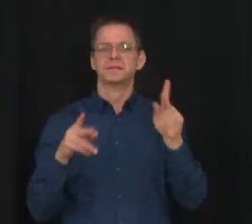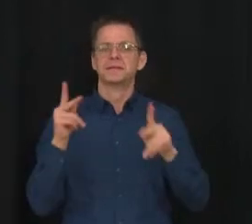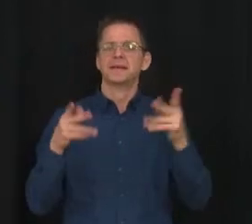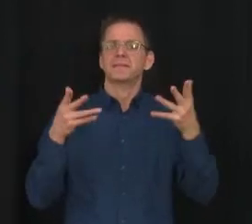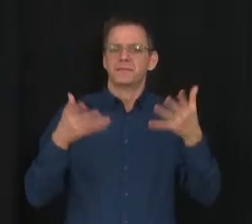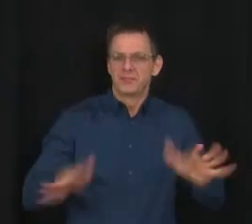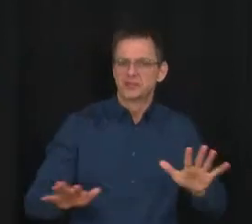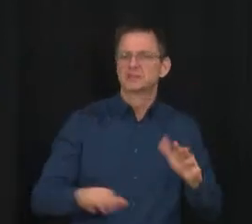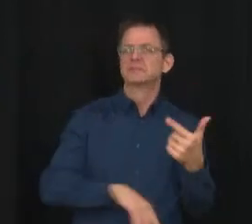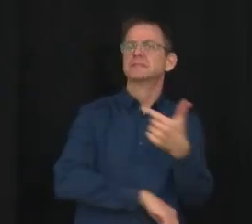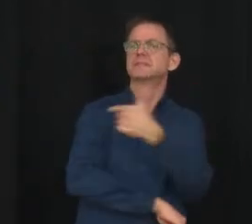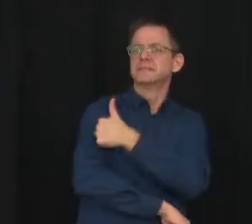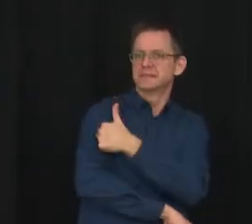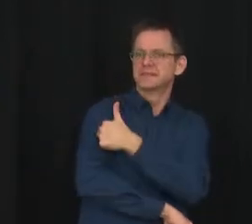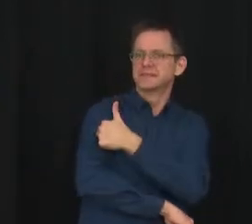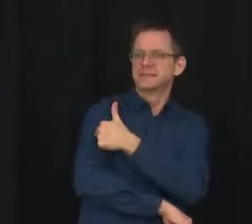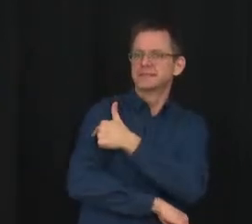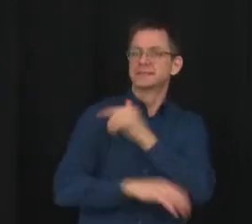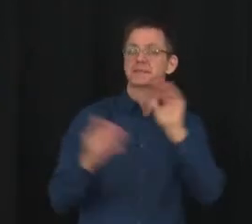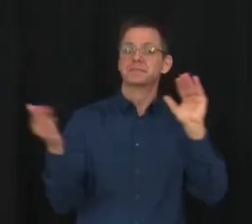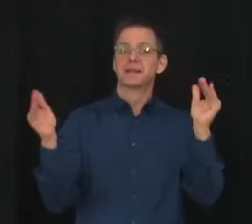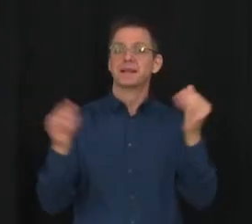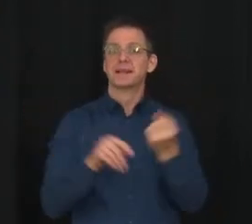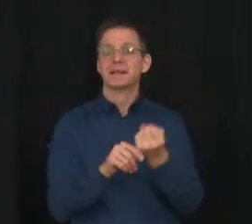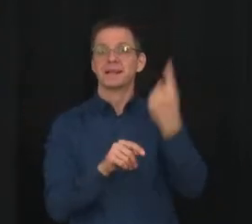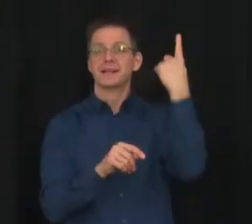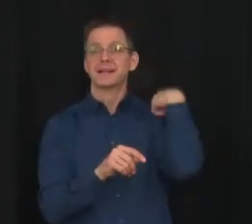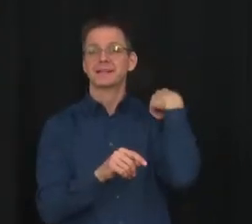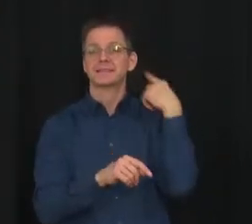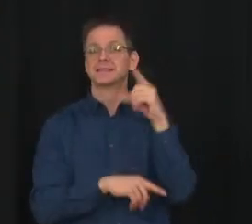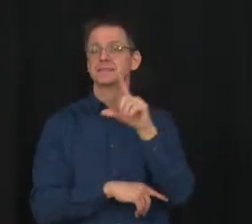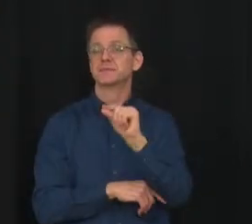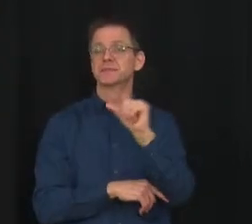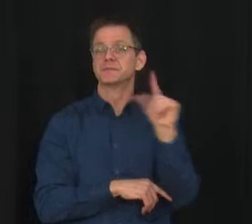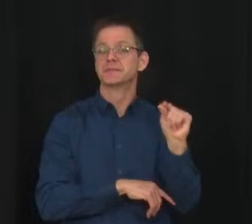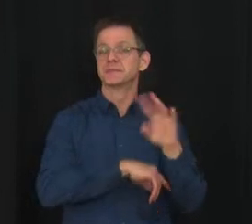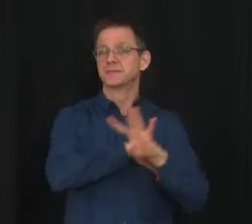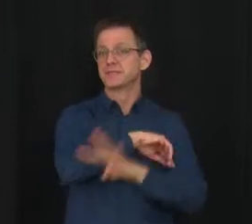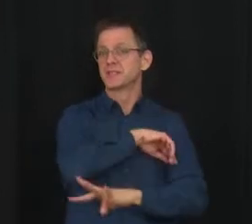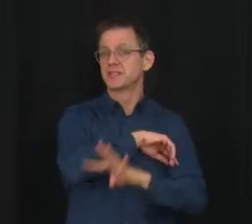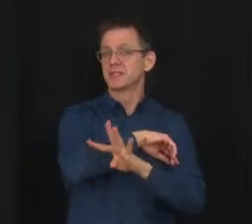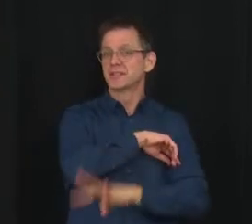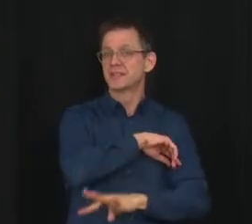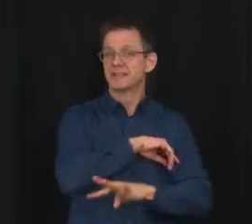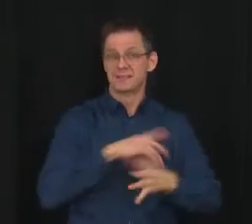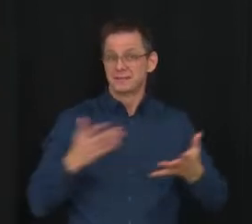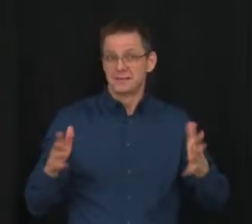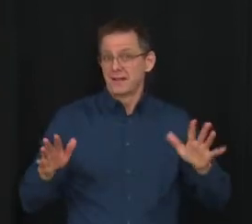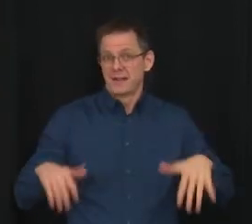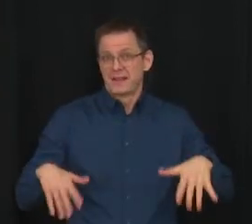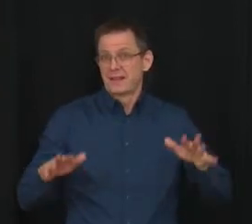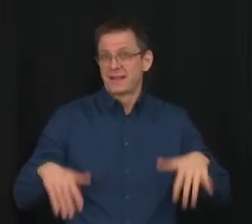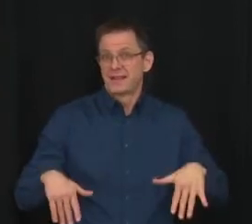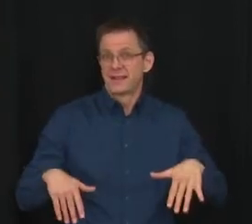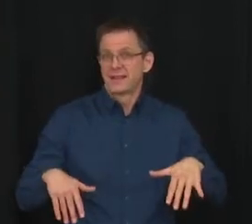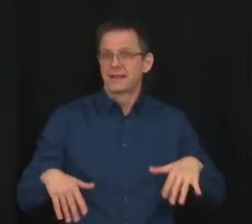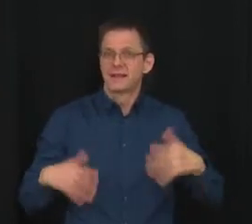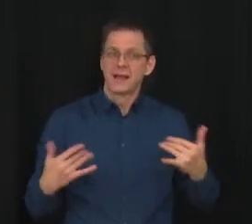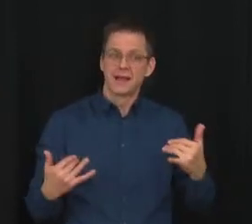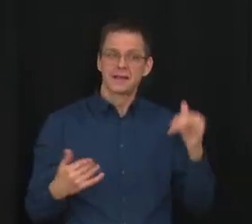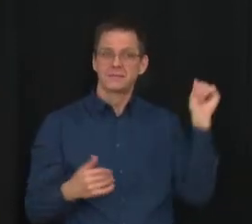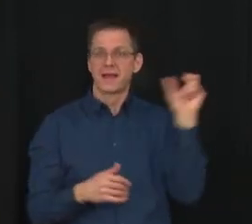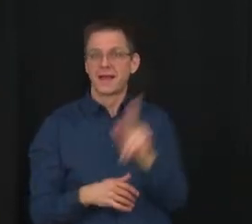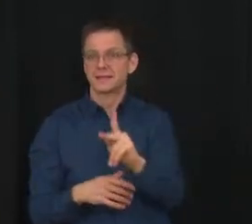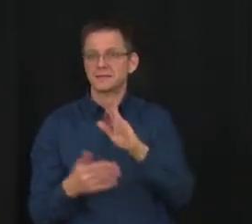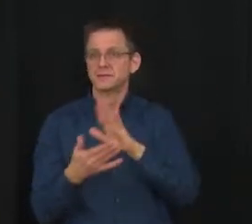Now, all children five years and older are eligible to be vaccinated against COVID-19. Approximately 85% of